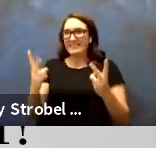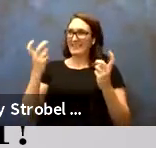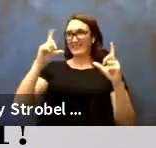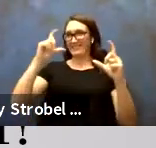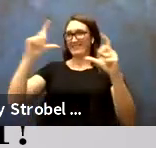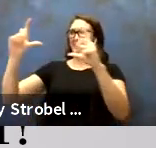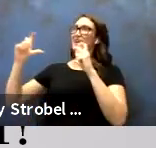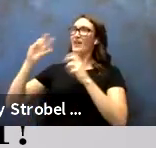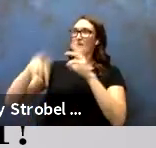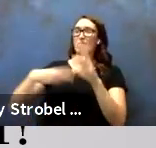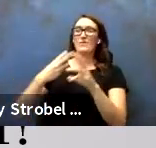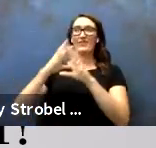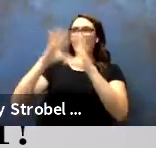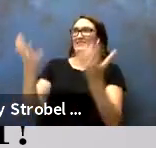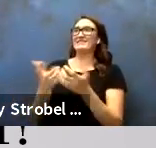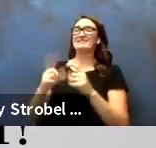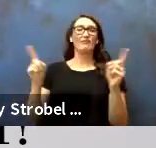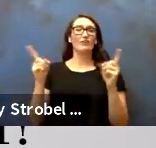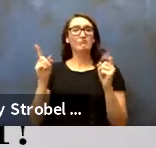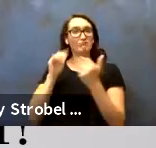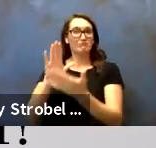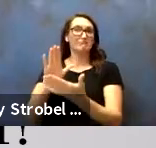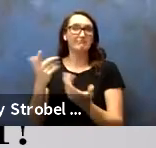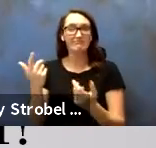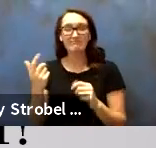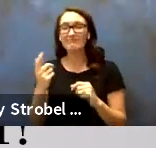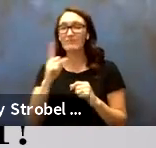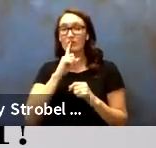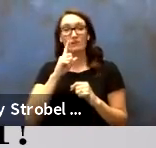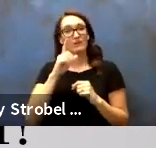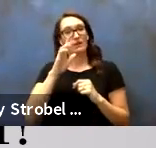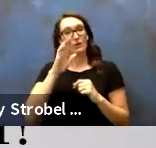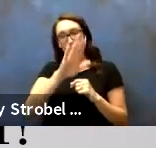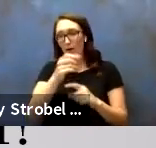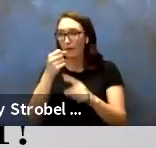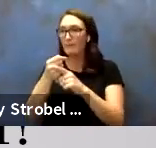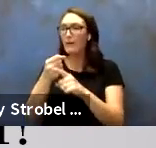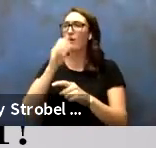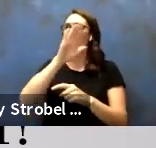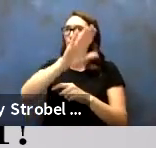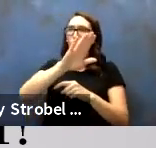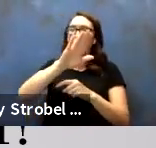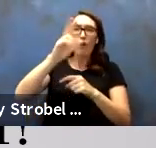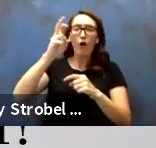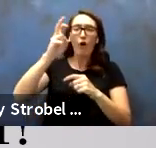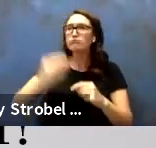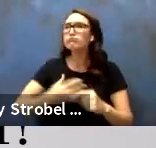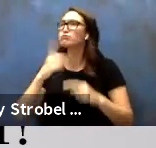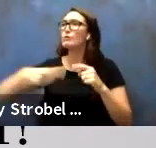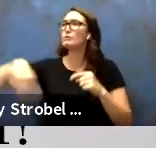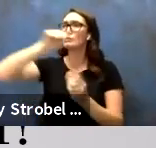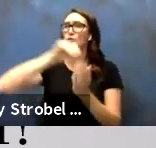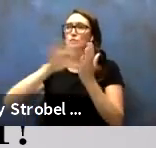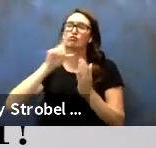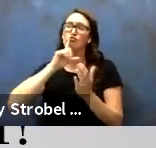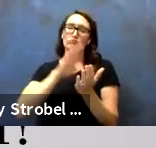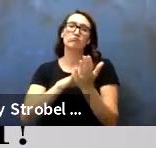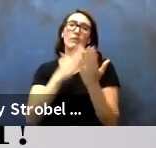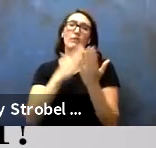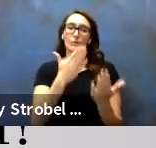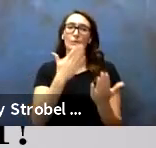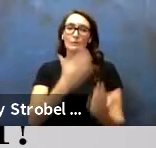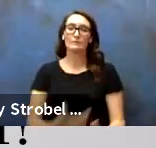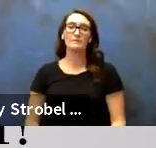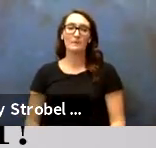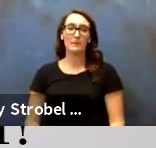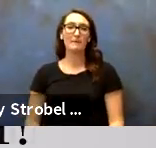photography instructor. Your presence and your impact on our students are to be commended. Thank you so much.